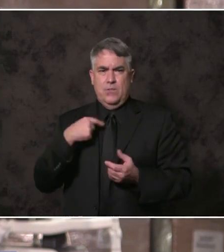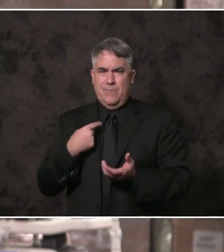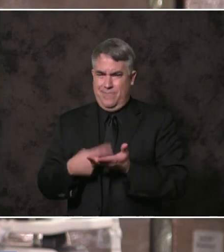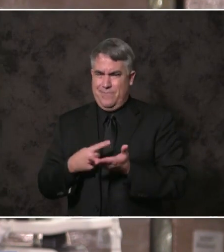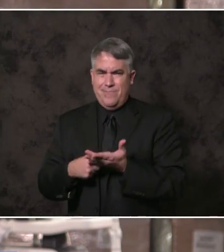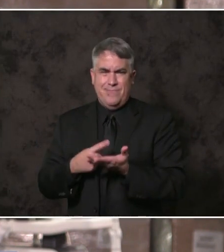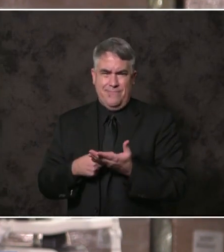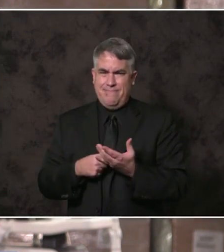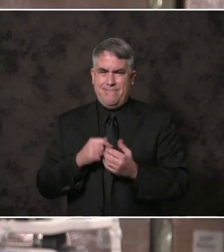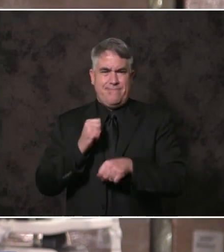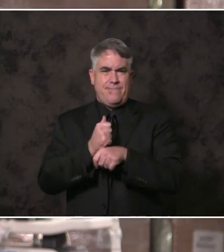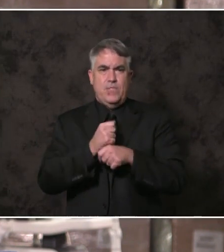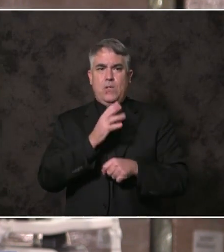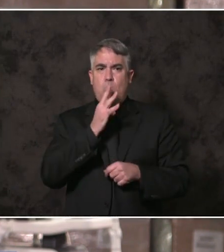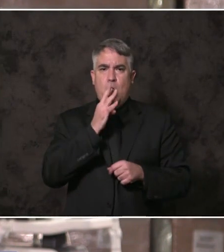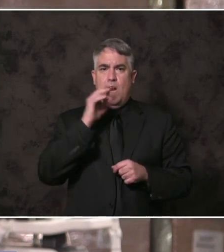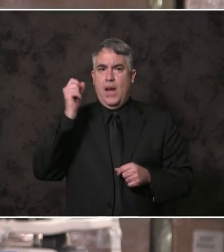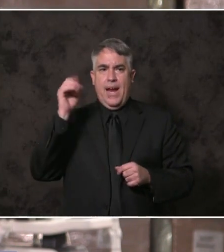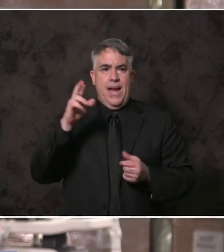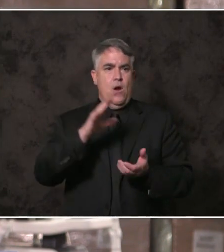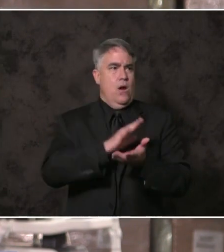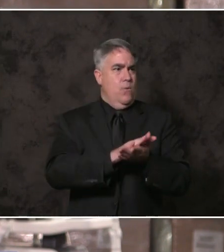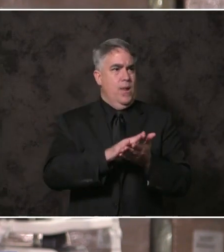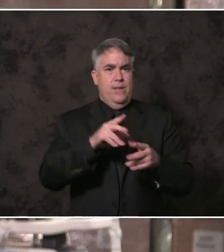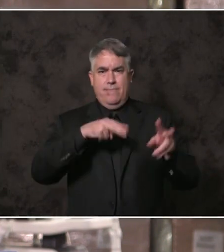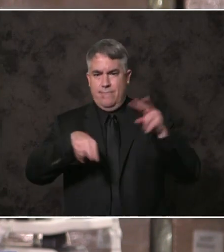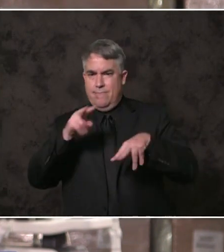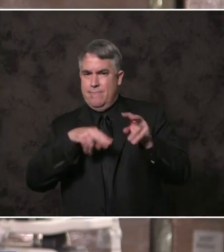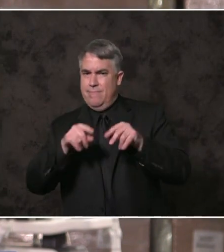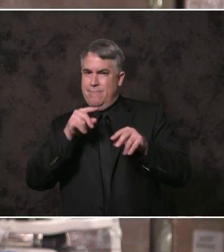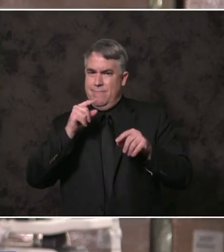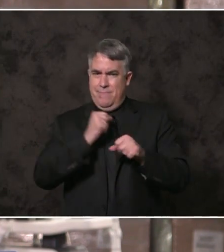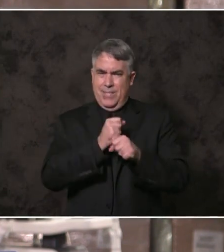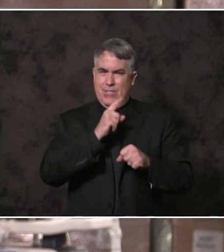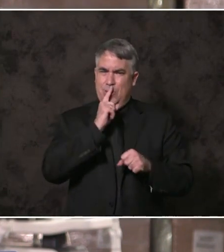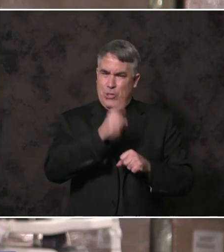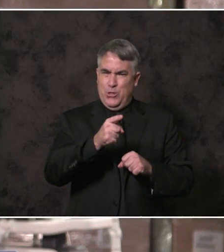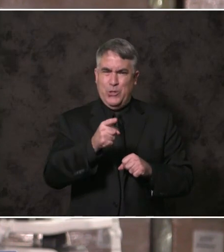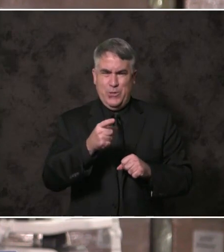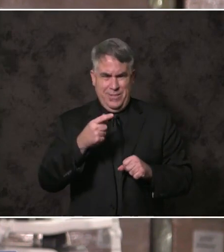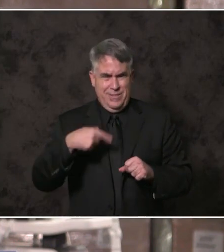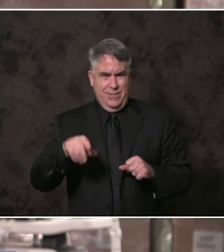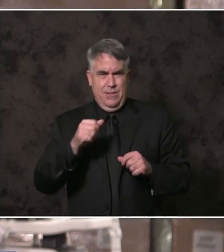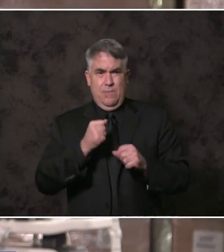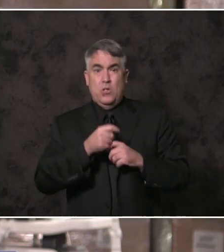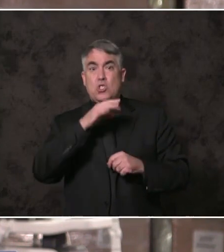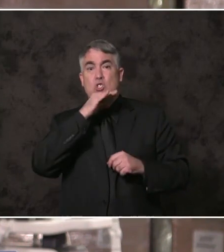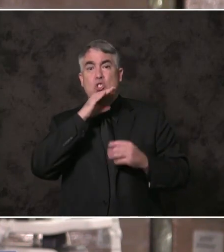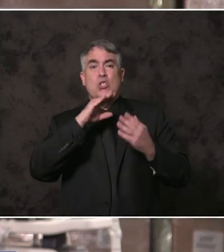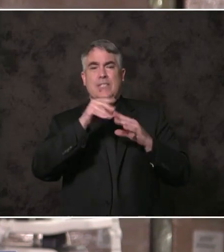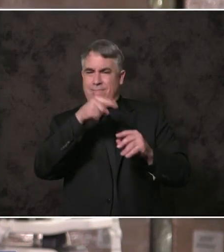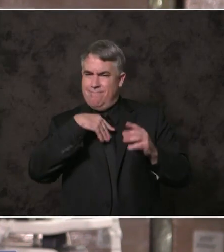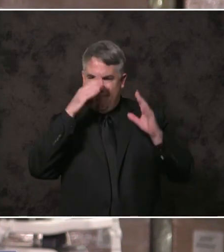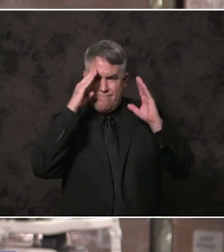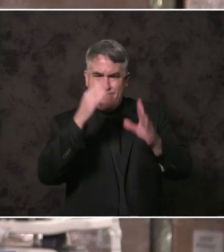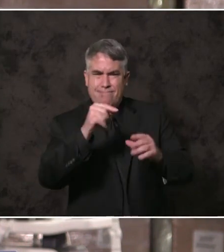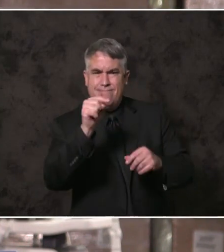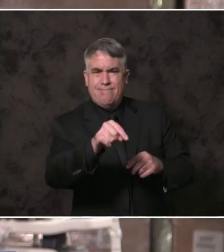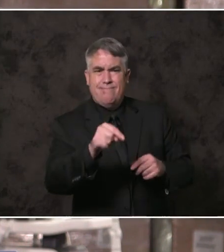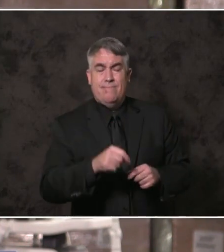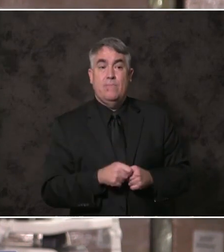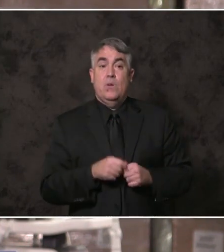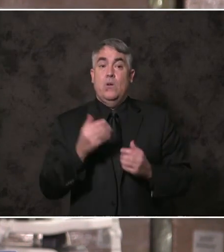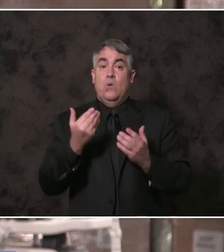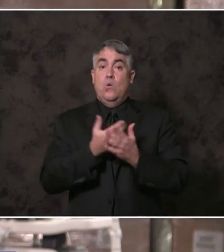and air quality monitoring, especially in the most polluted communities. Now a newly reorganized San Diego air pollution